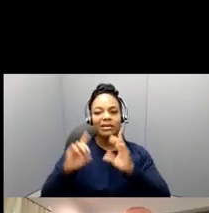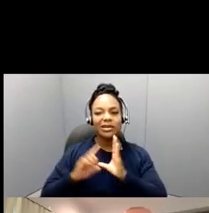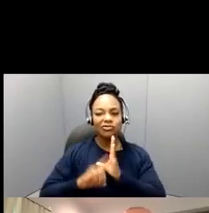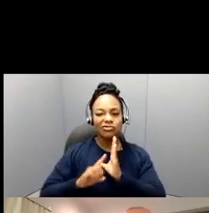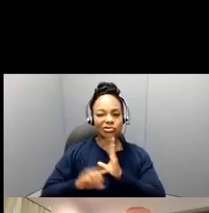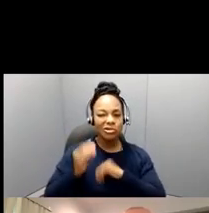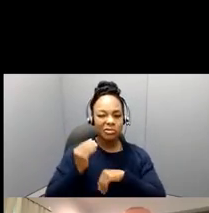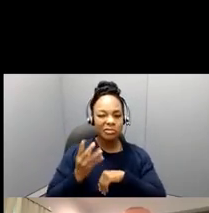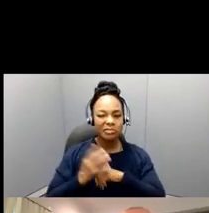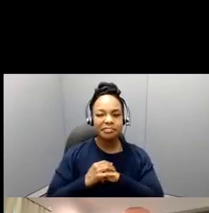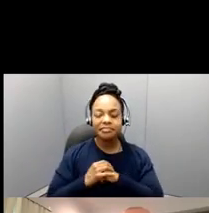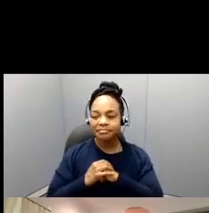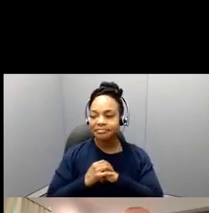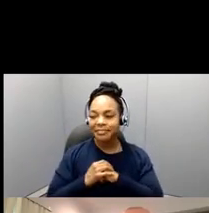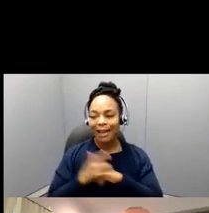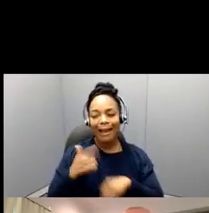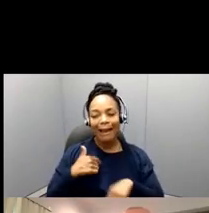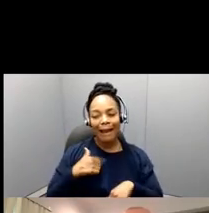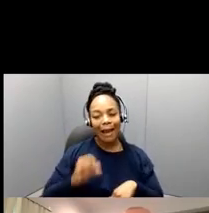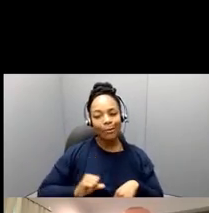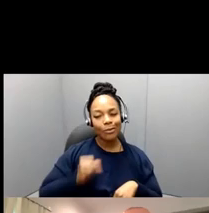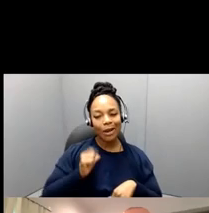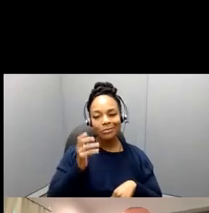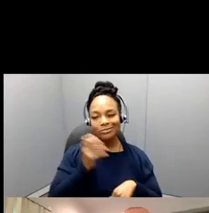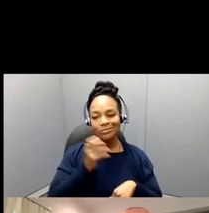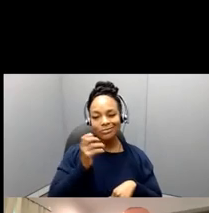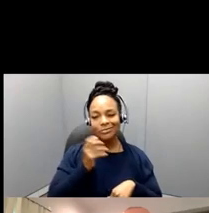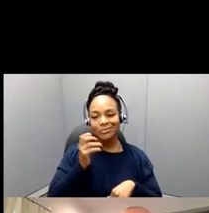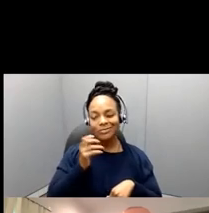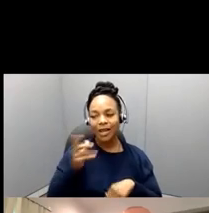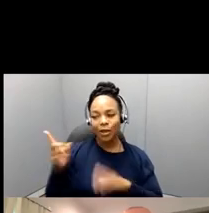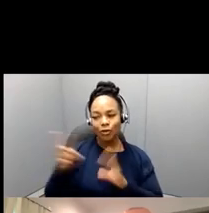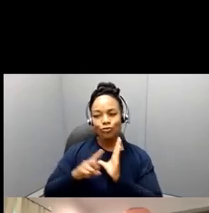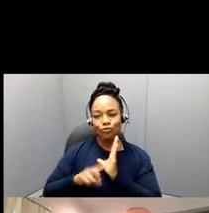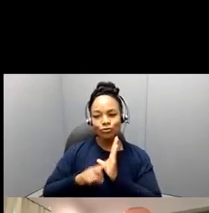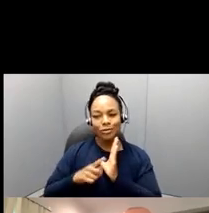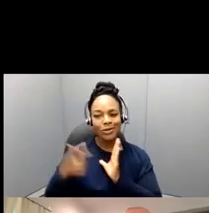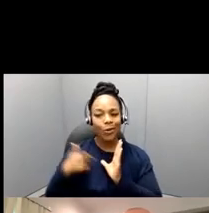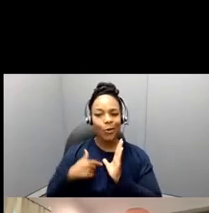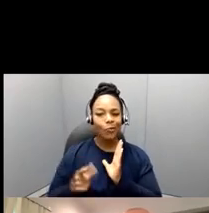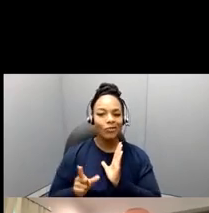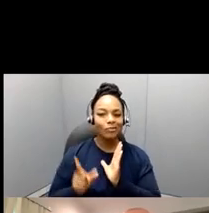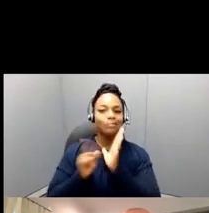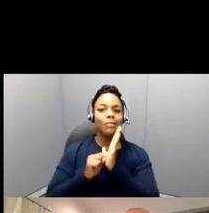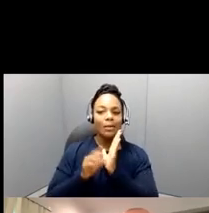quite, quite proud of that the research that is published and disseminated through these journals.